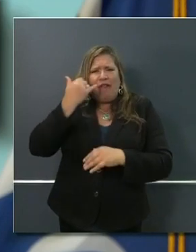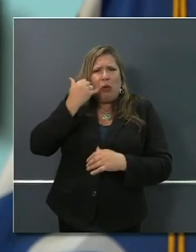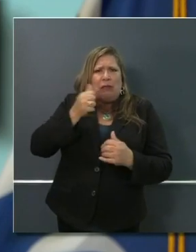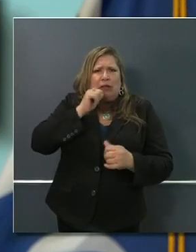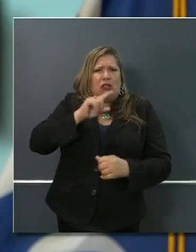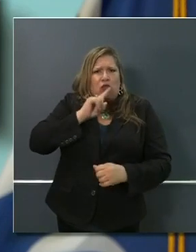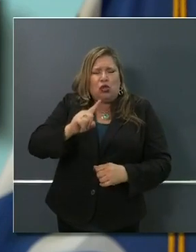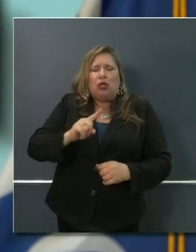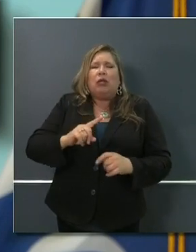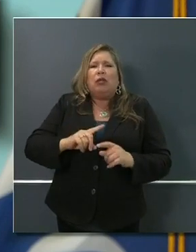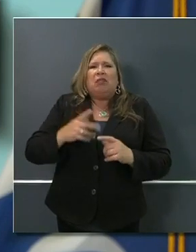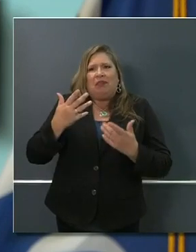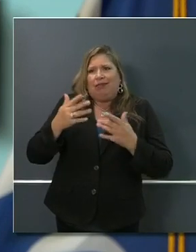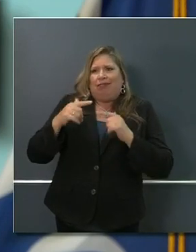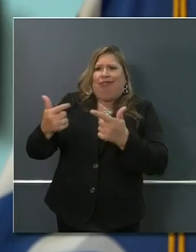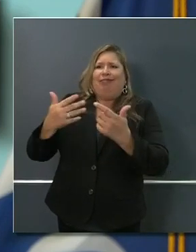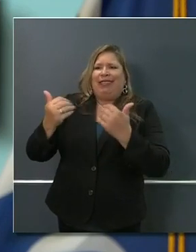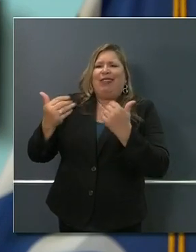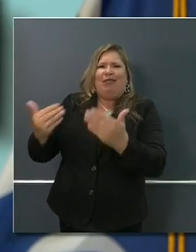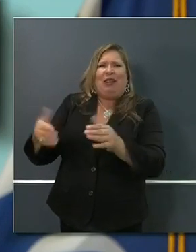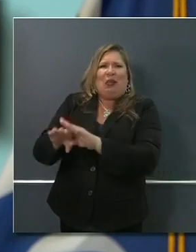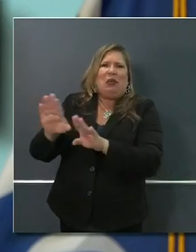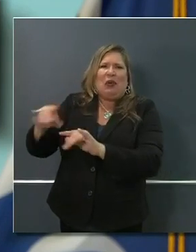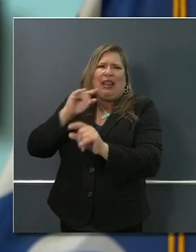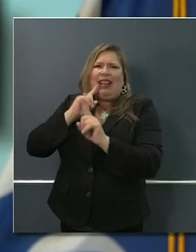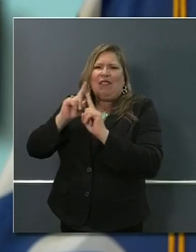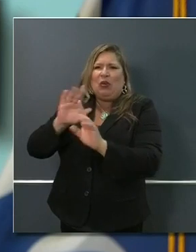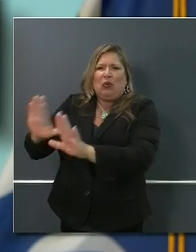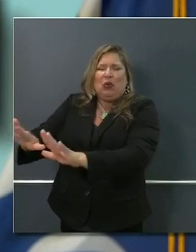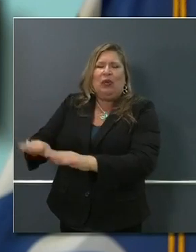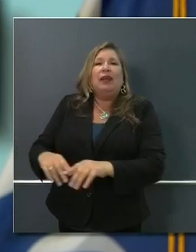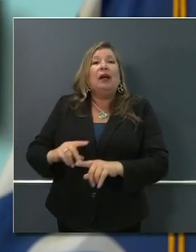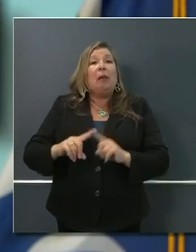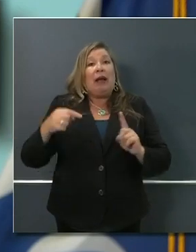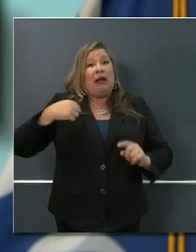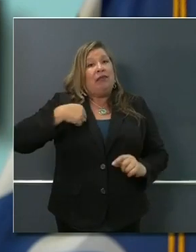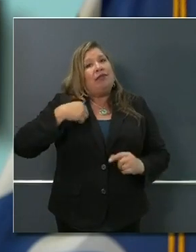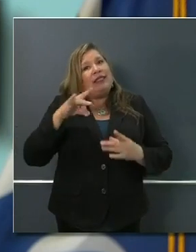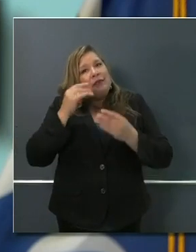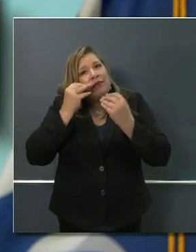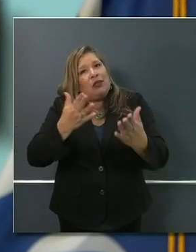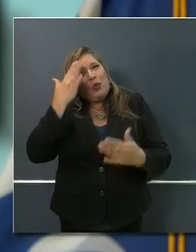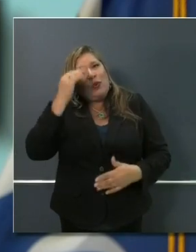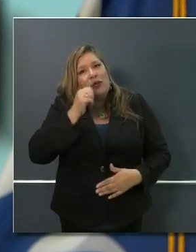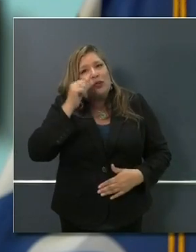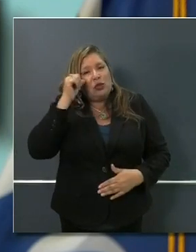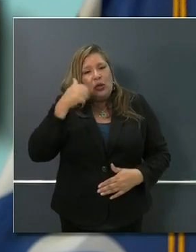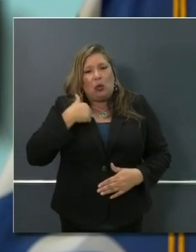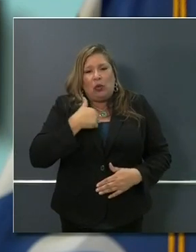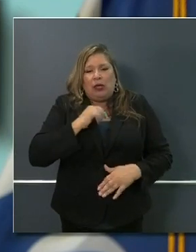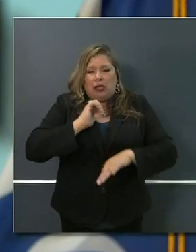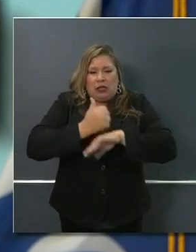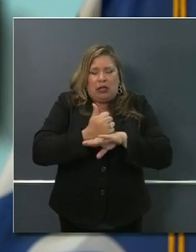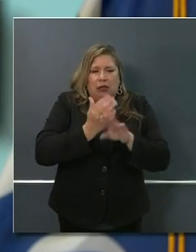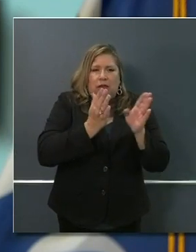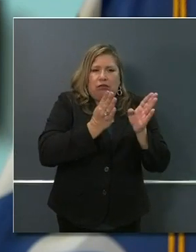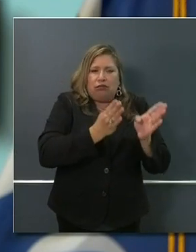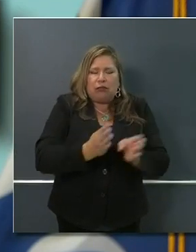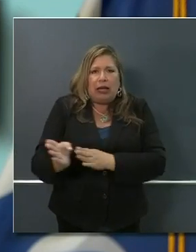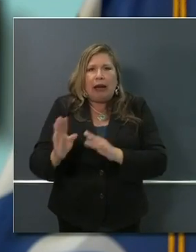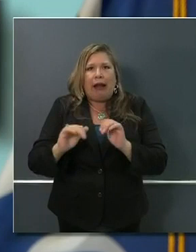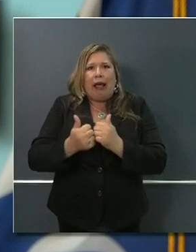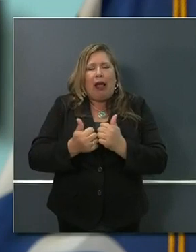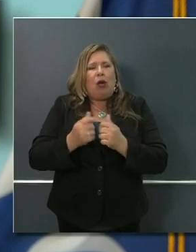very detailed terms yesterday. The strategy for California to make meaningful changes to our stay-at-home order.